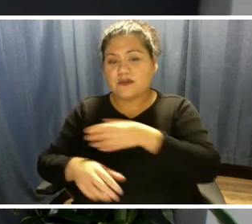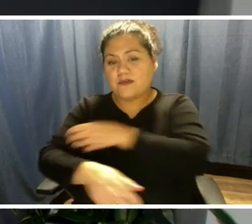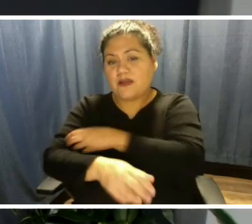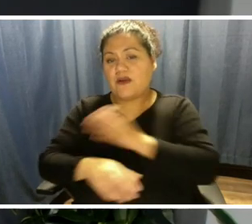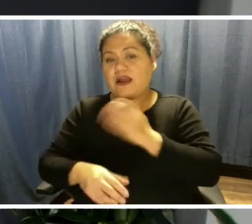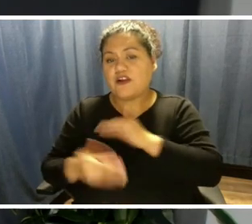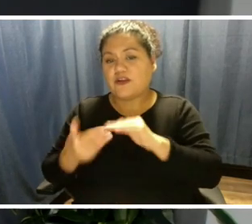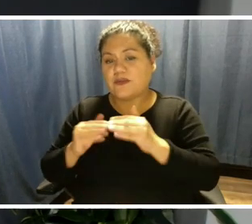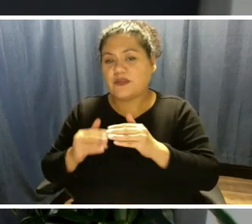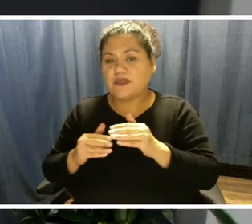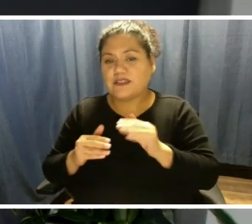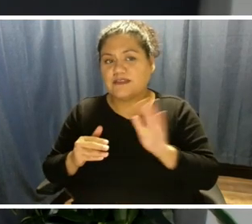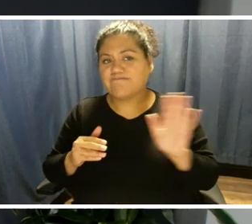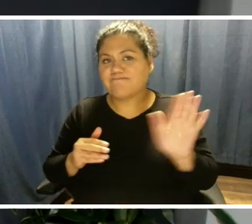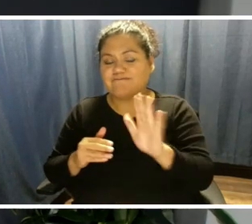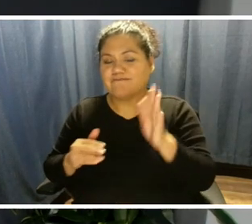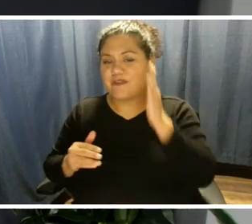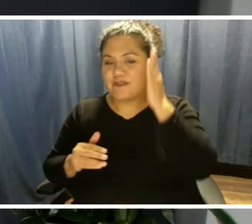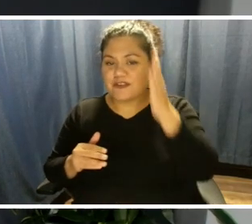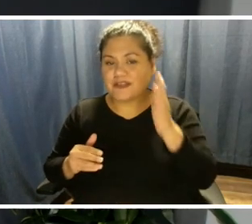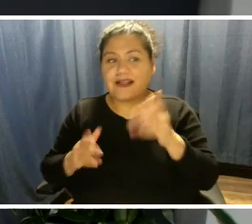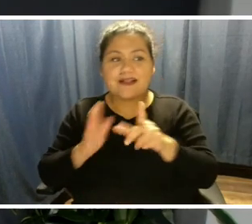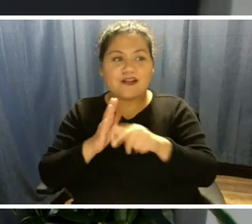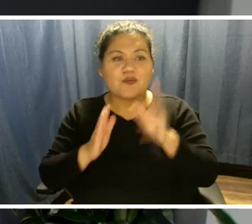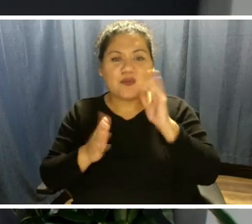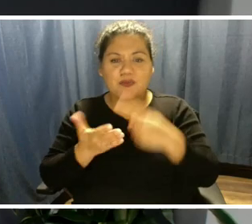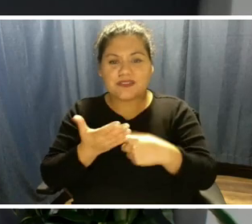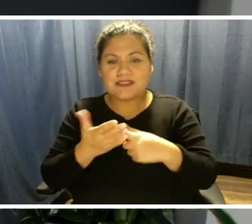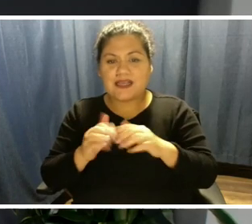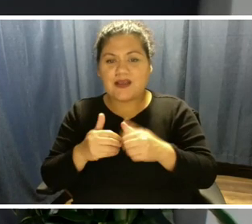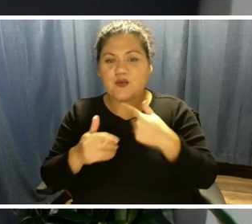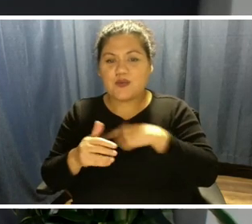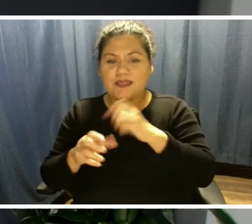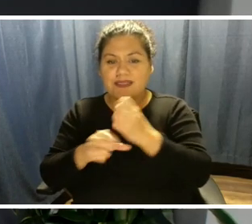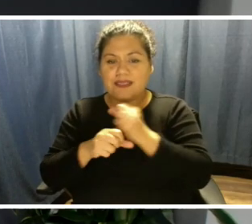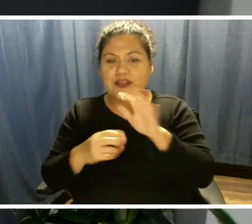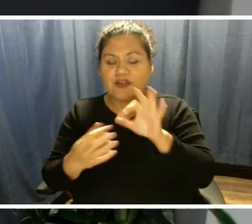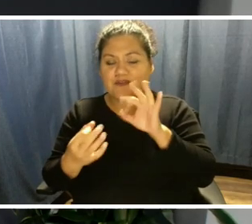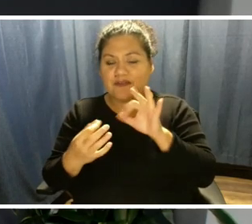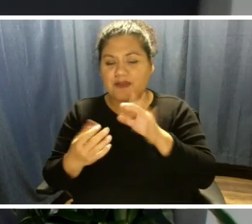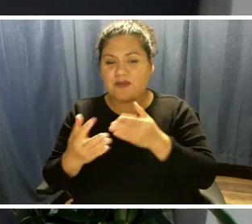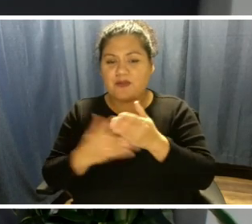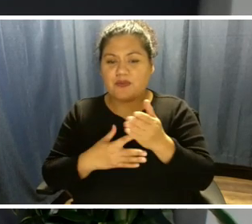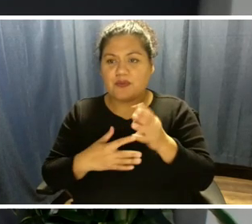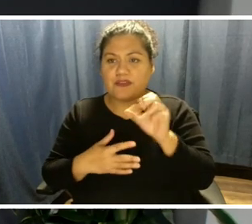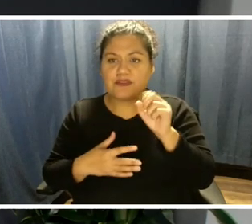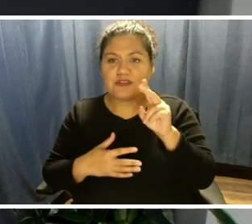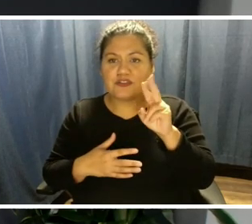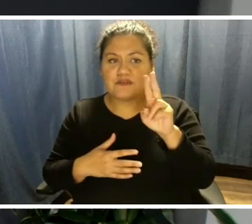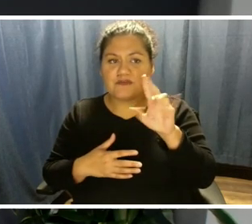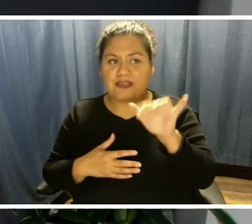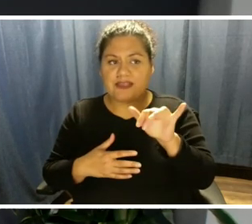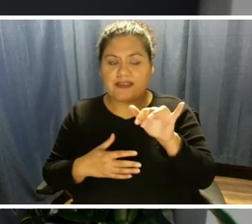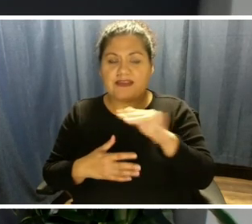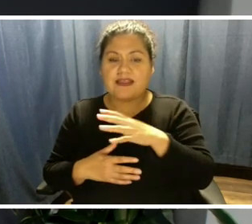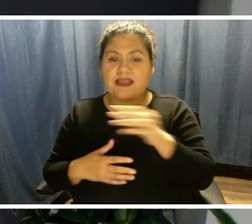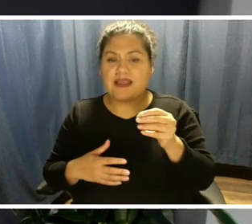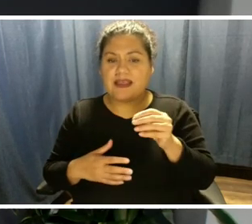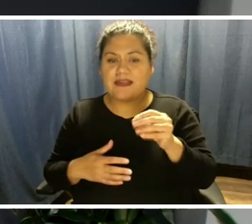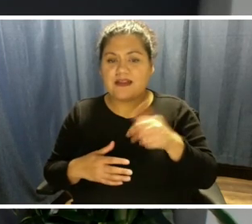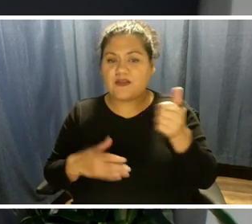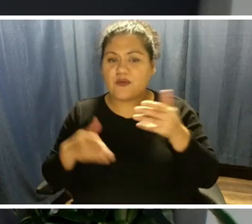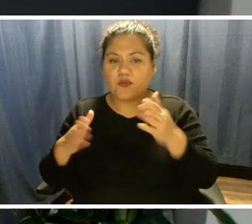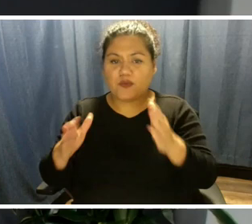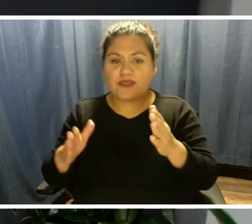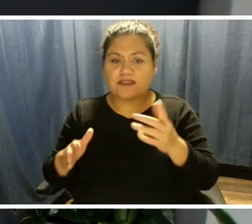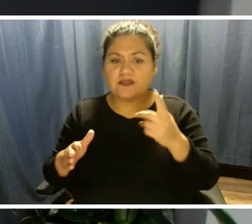So later on, we'll talk to you about how we can get your input through a survey. And there's other ways you can get